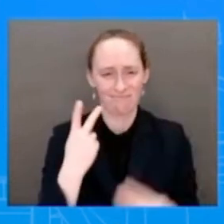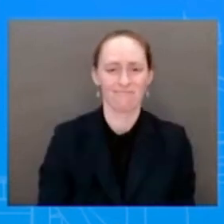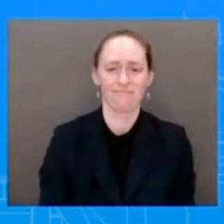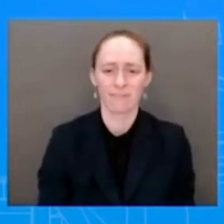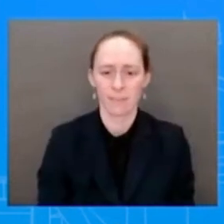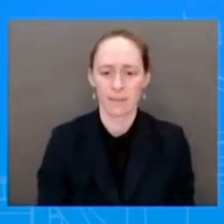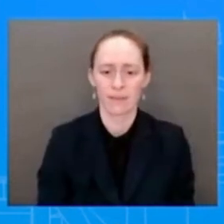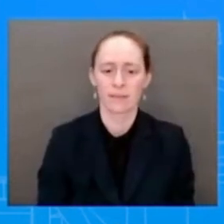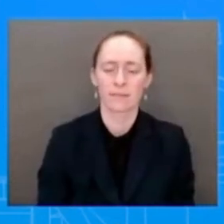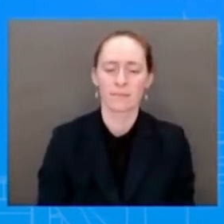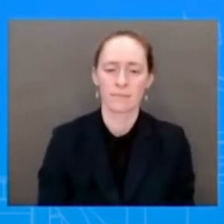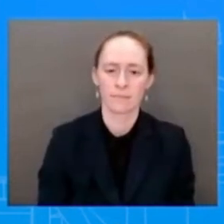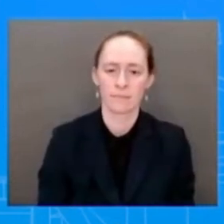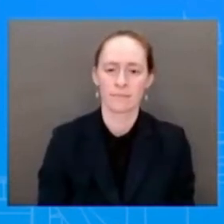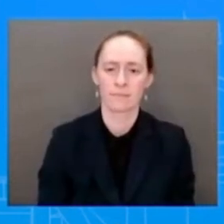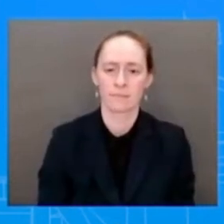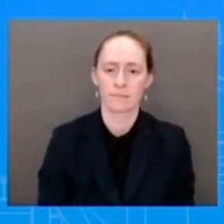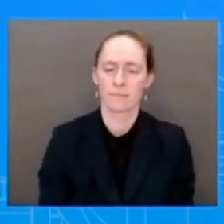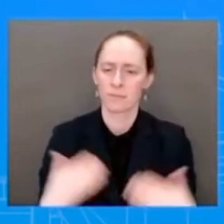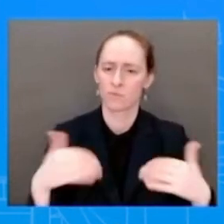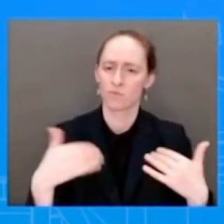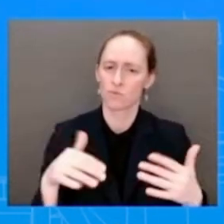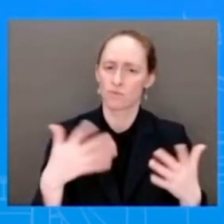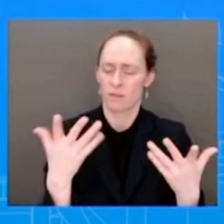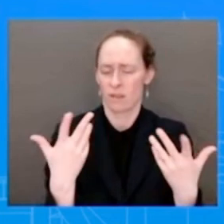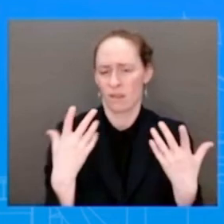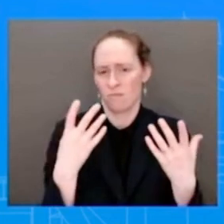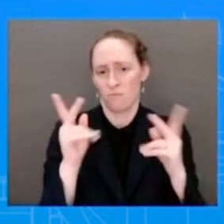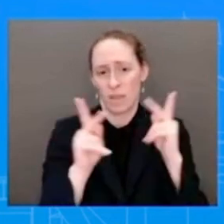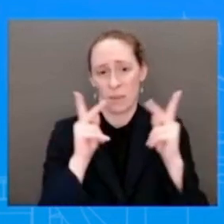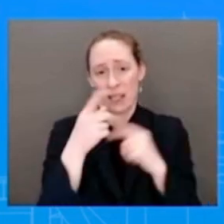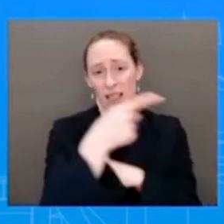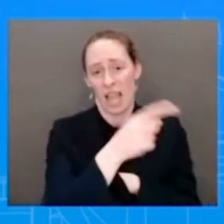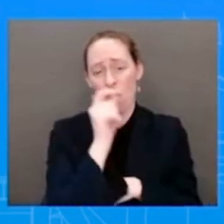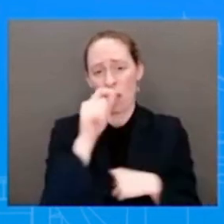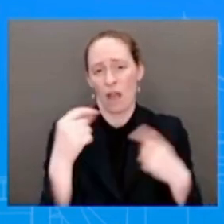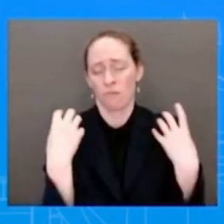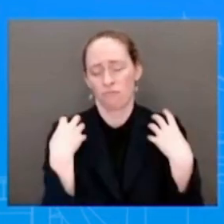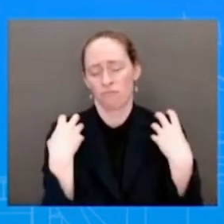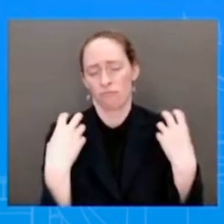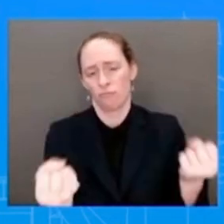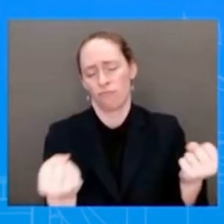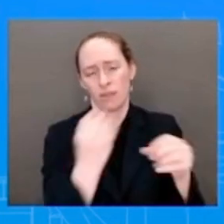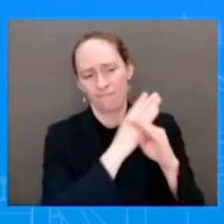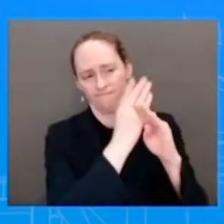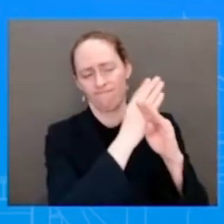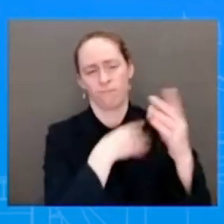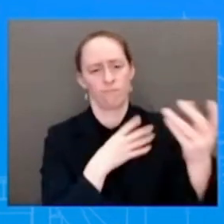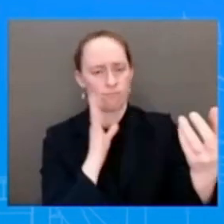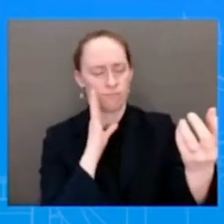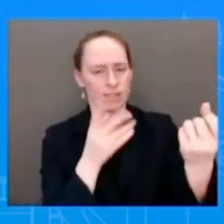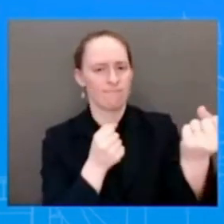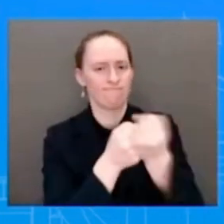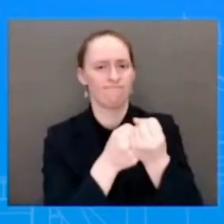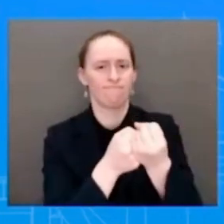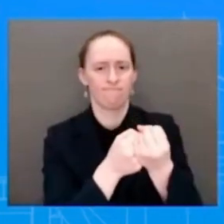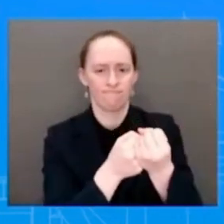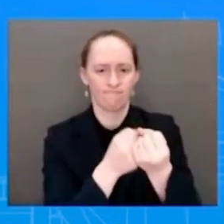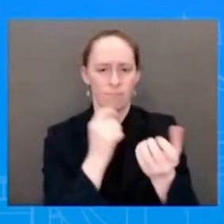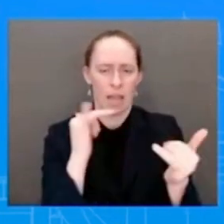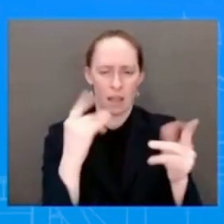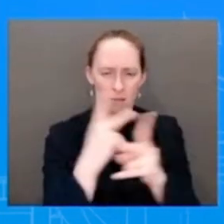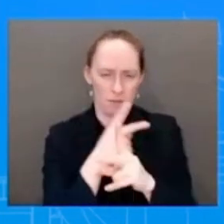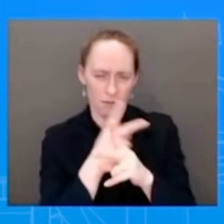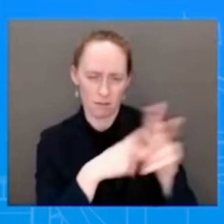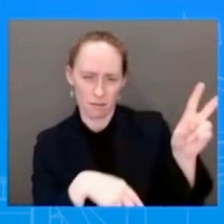continue to help Ukraine in any way that we can. They are assessing what's going on in the battlefields, clearly, and